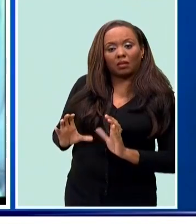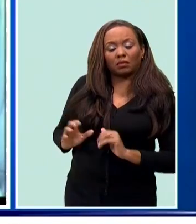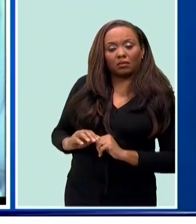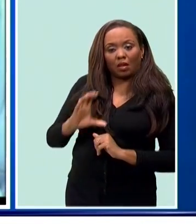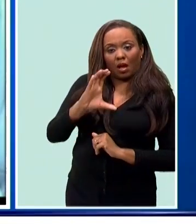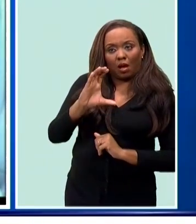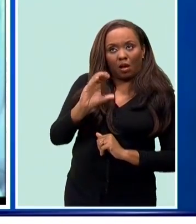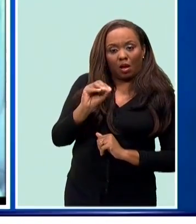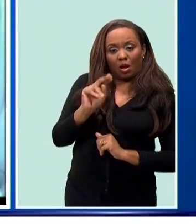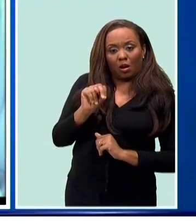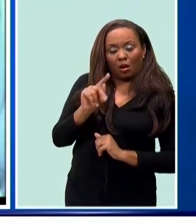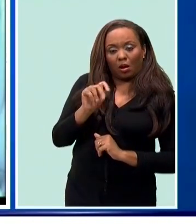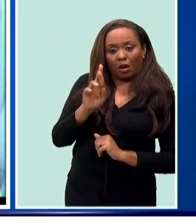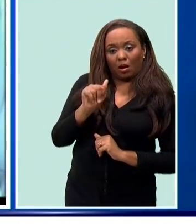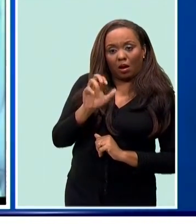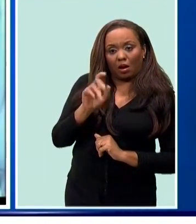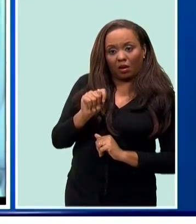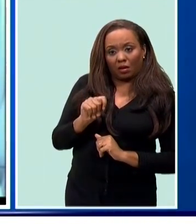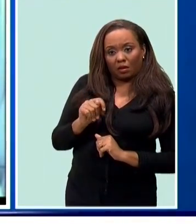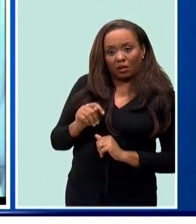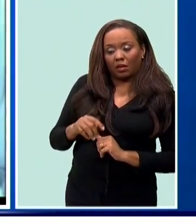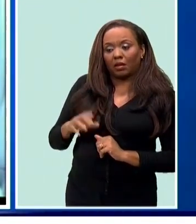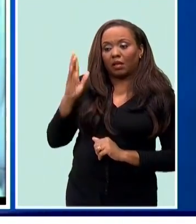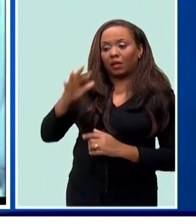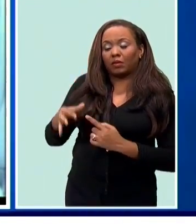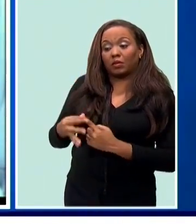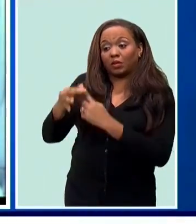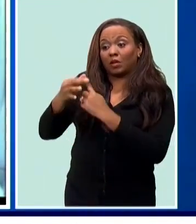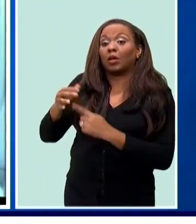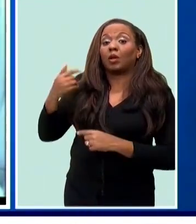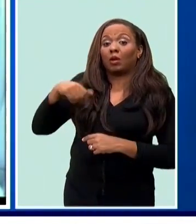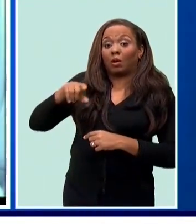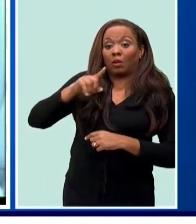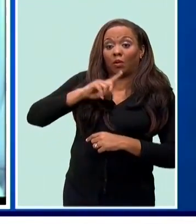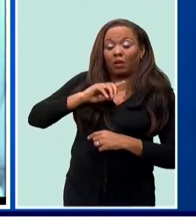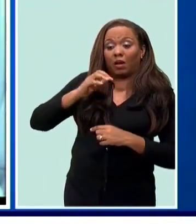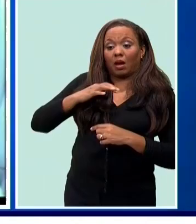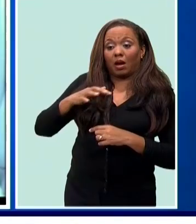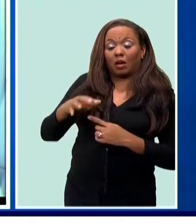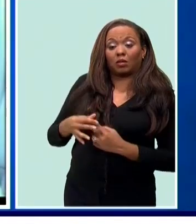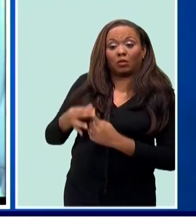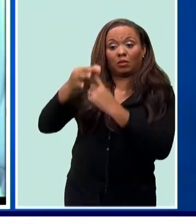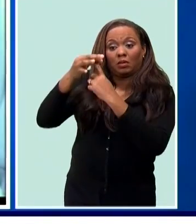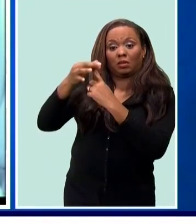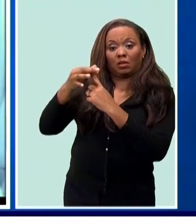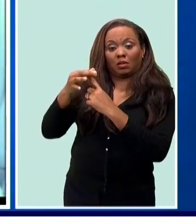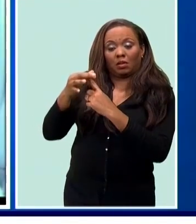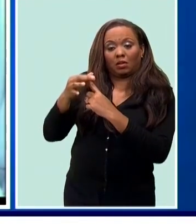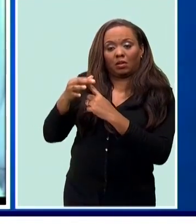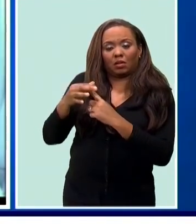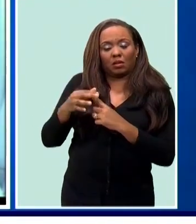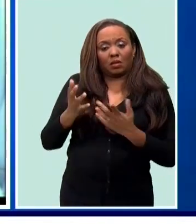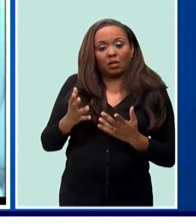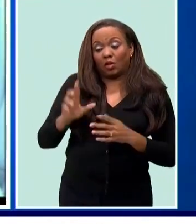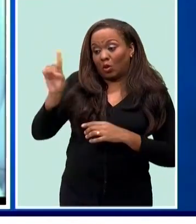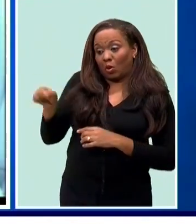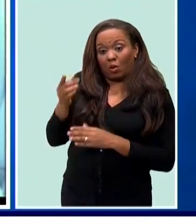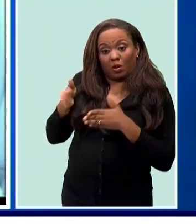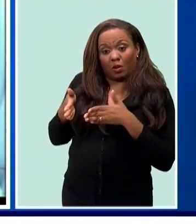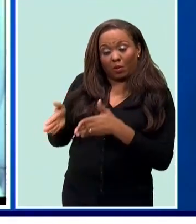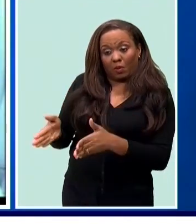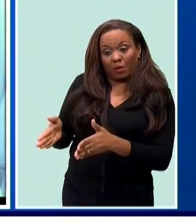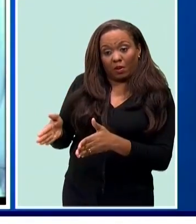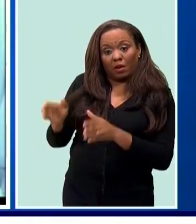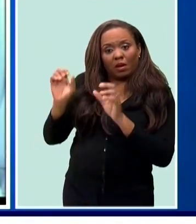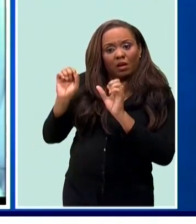You're there. You're appointed. You're on contract. You are appointed, and therefore, the only way you can get